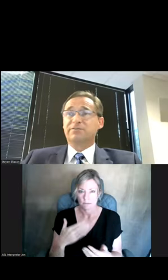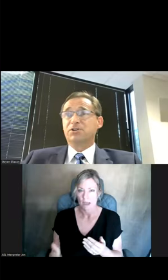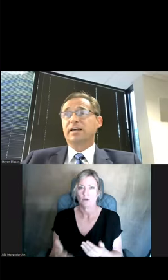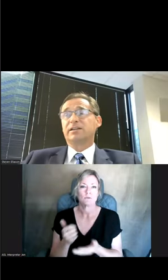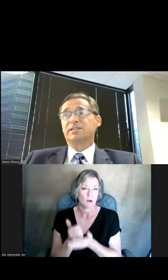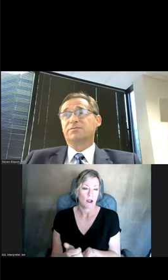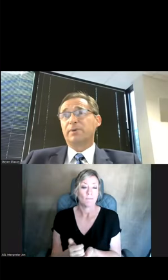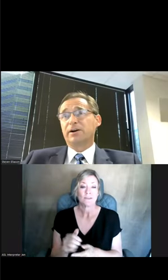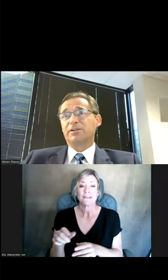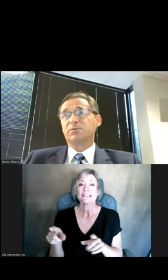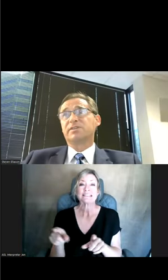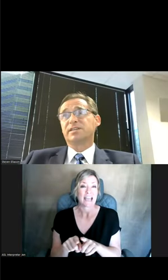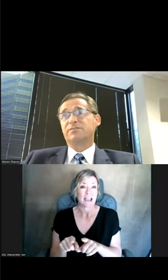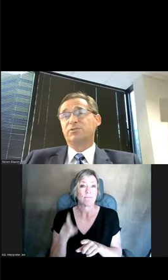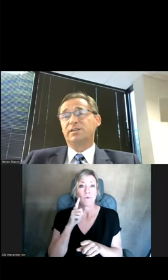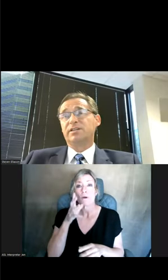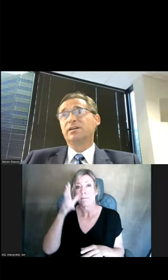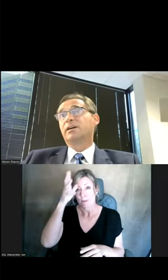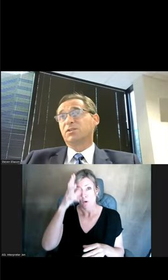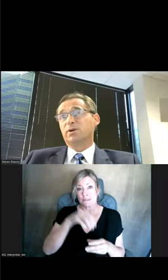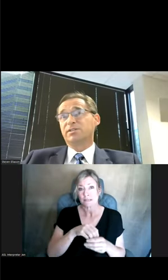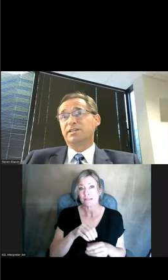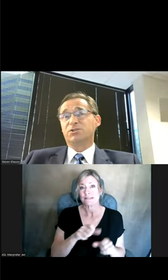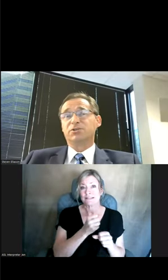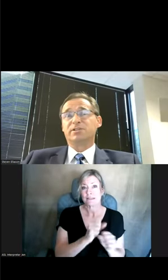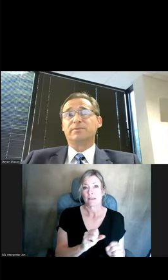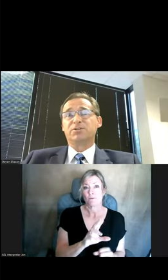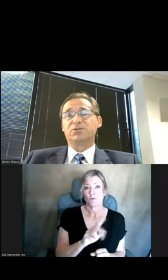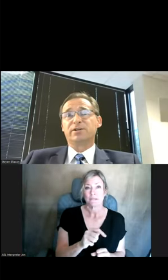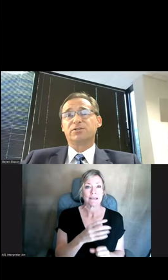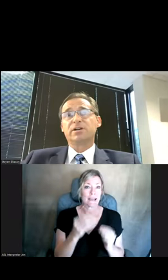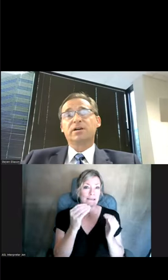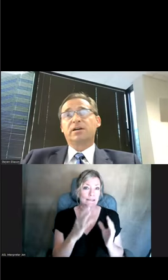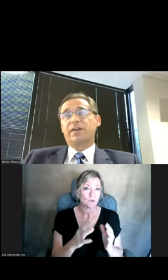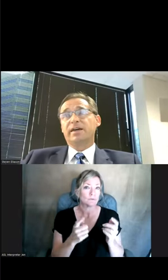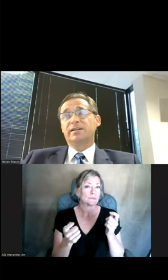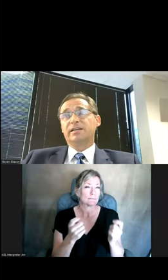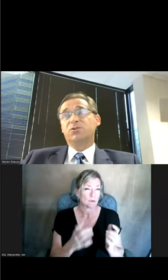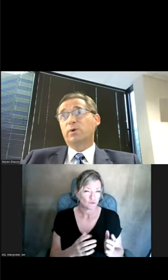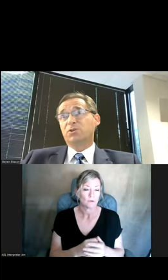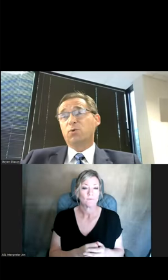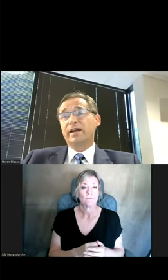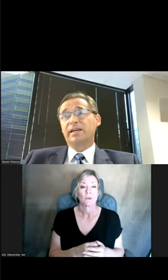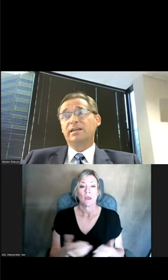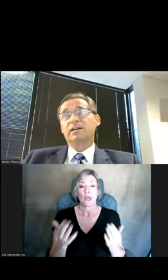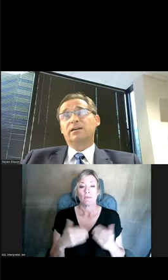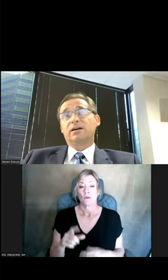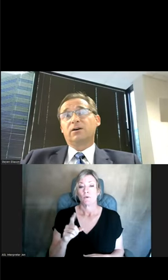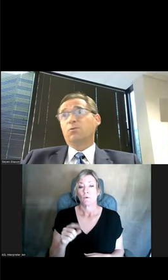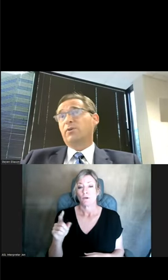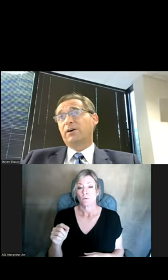Same functionality exists for parents within SafeUT, as well as teachers and administrators. And then in 2020,